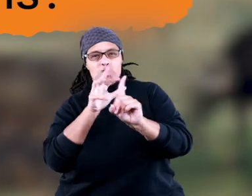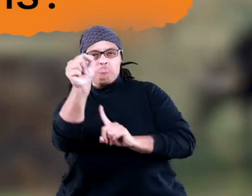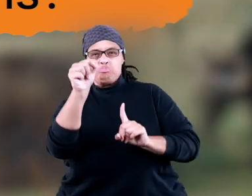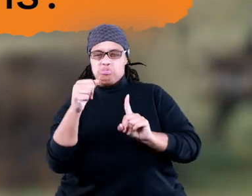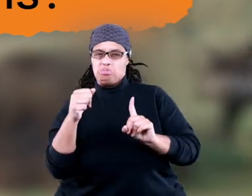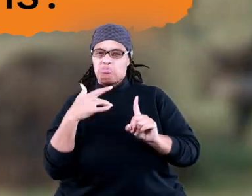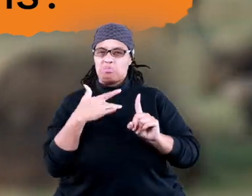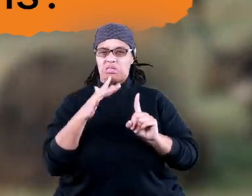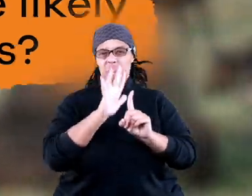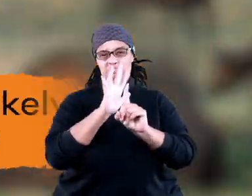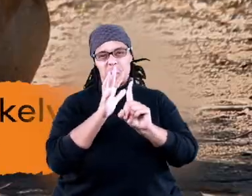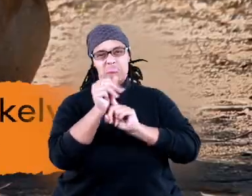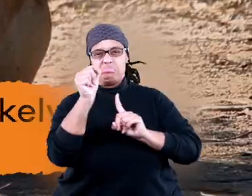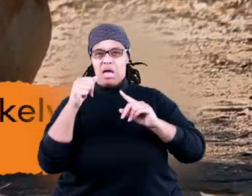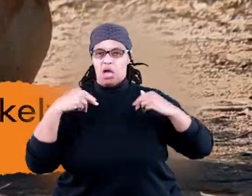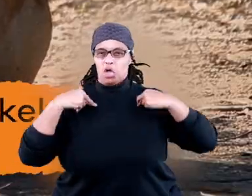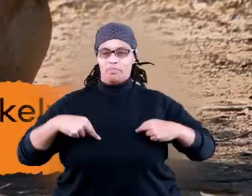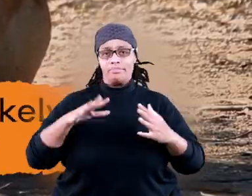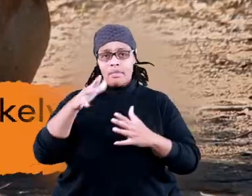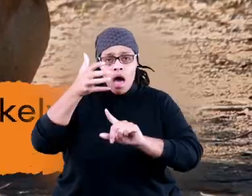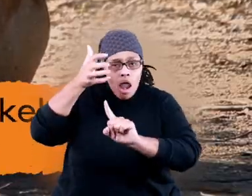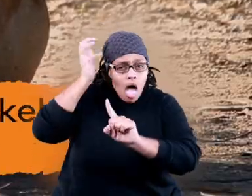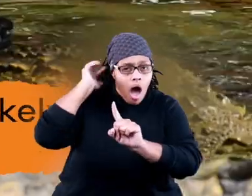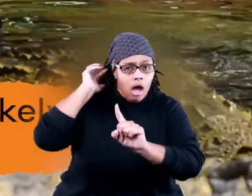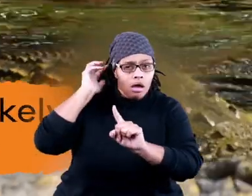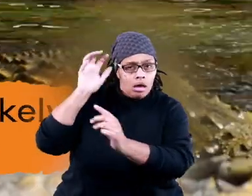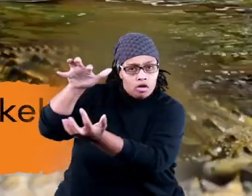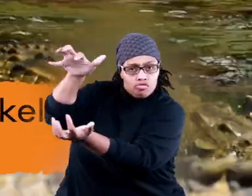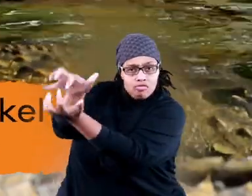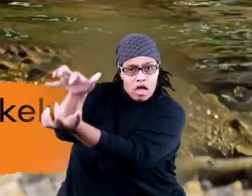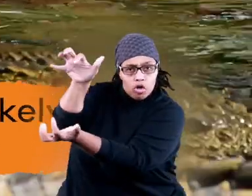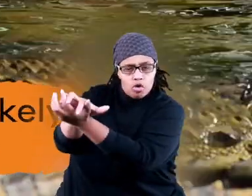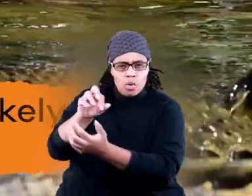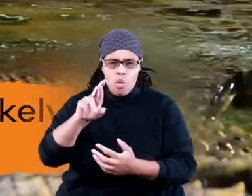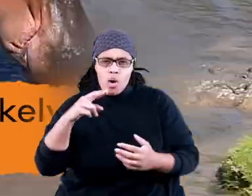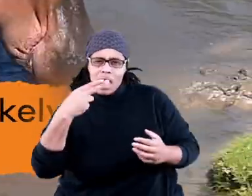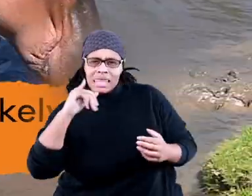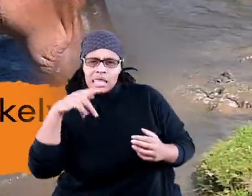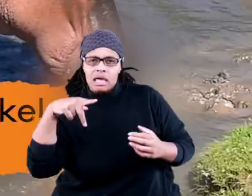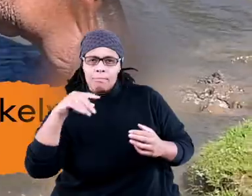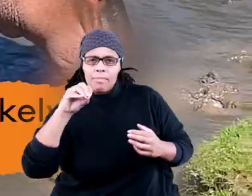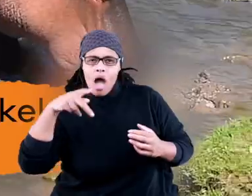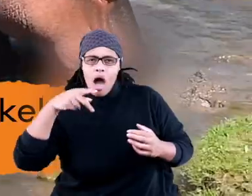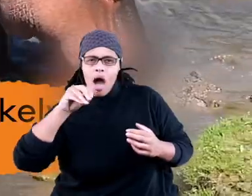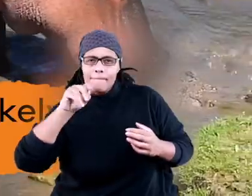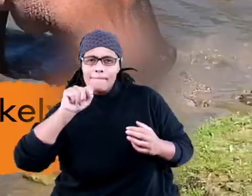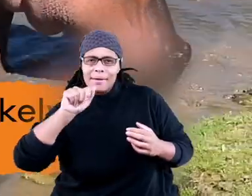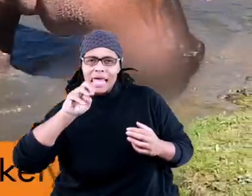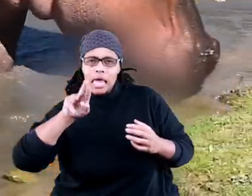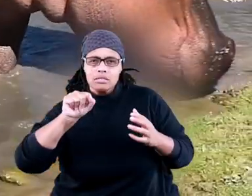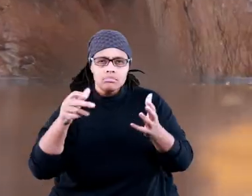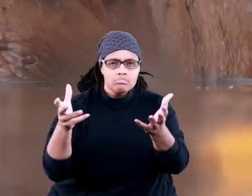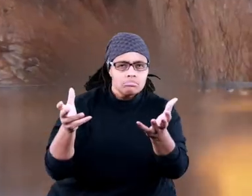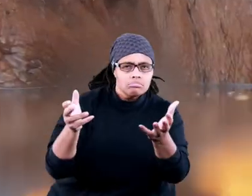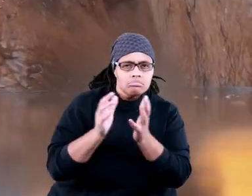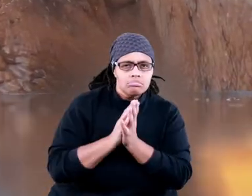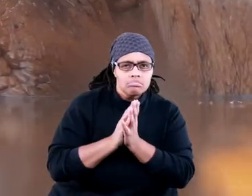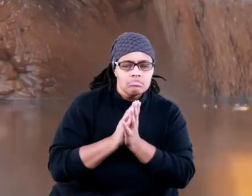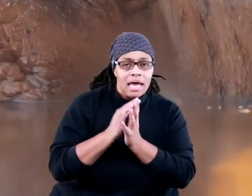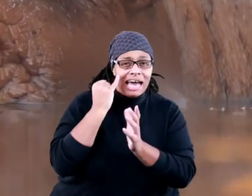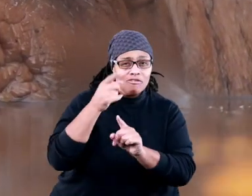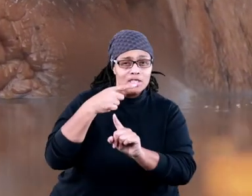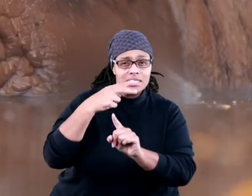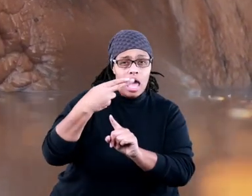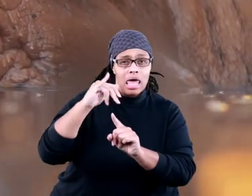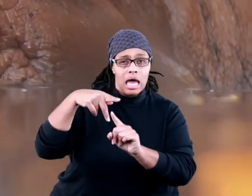to attack humans? Lions, crocodiles, or hippopotamus? If